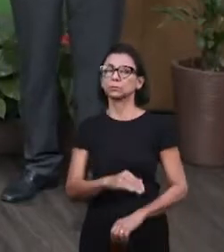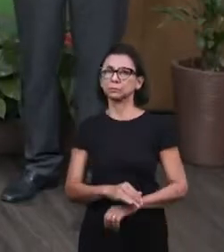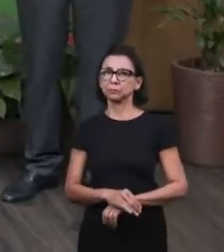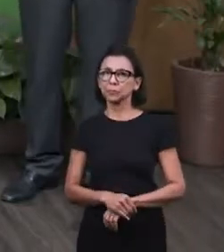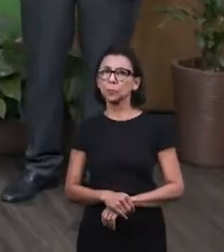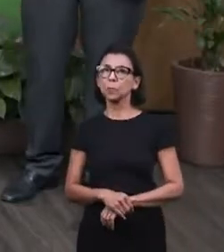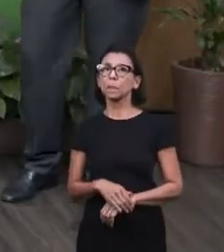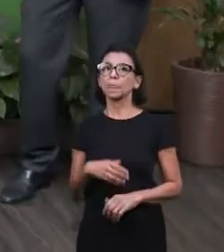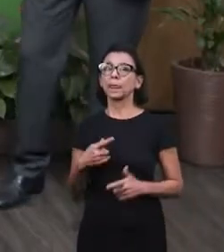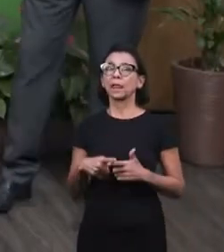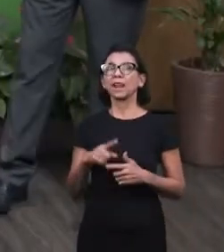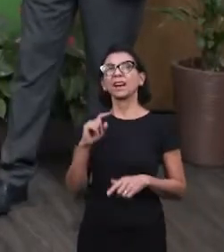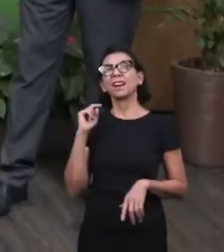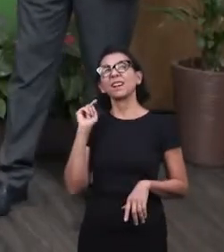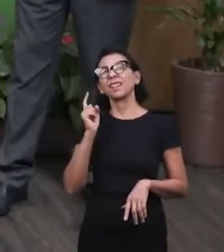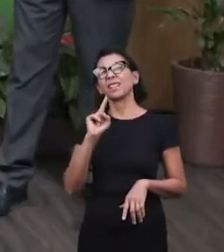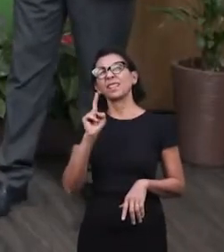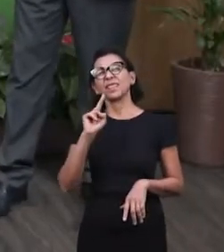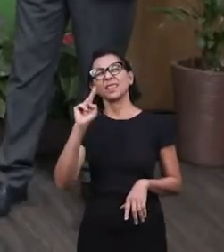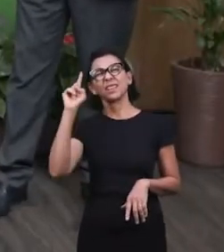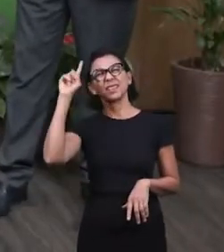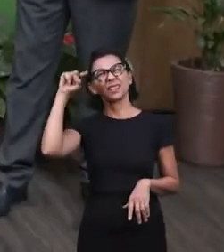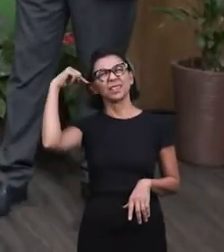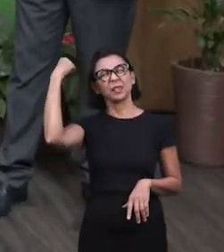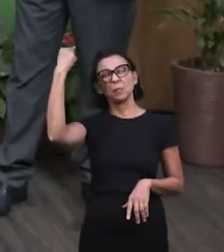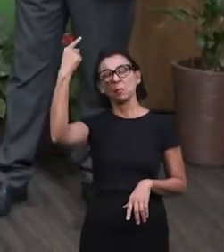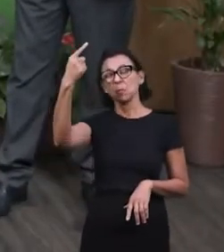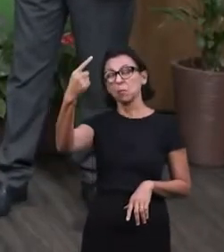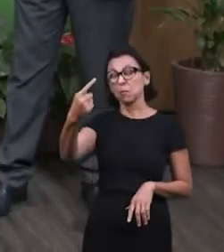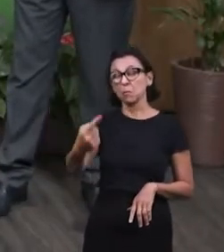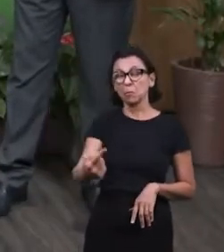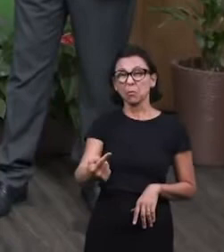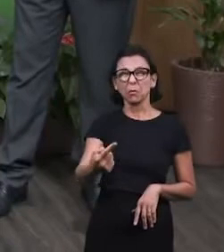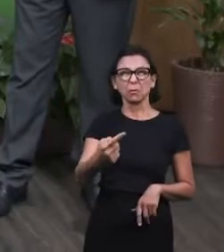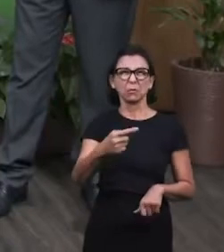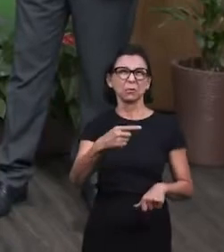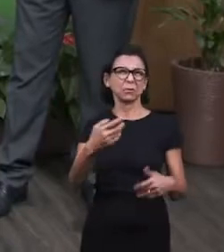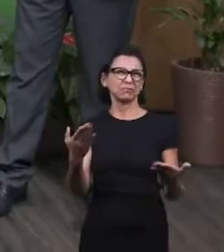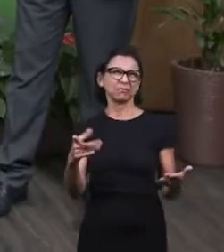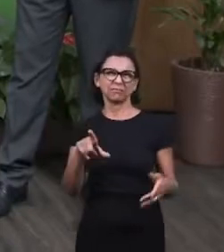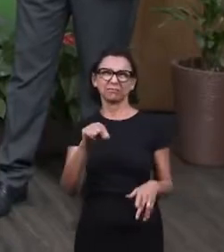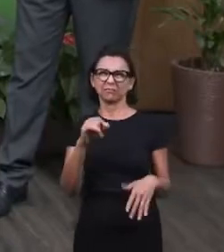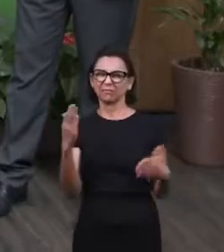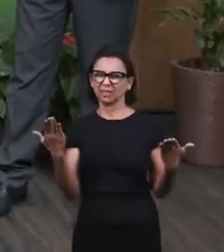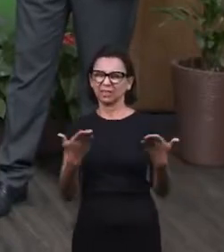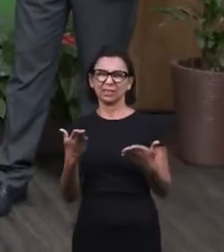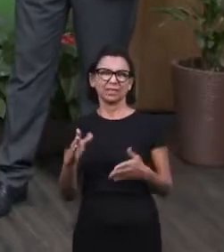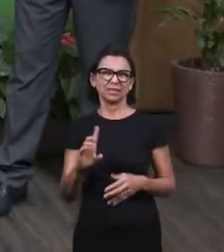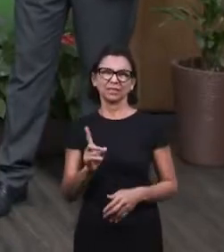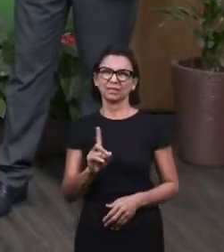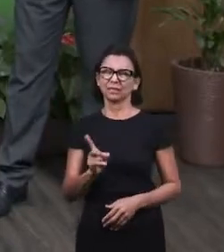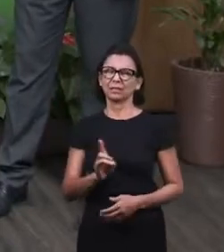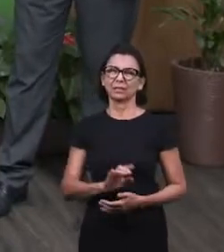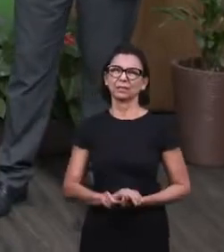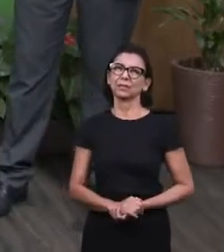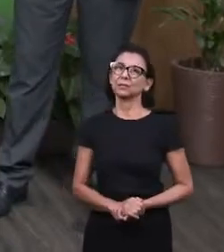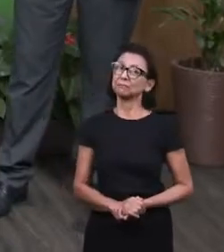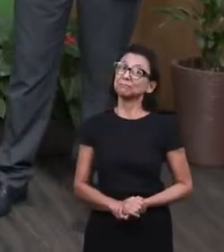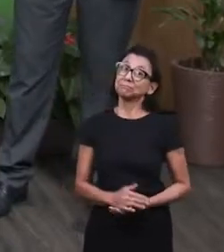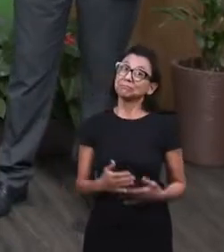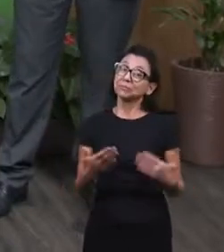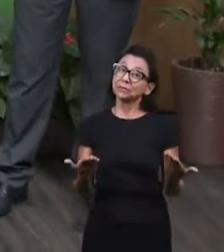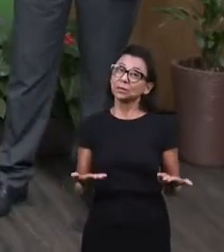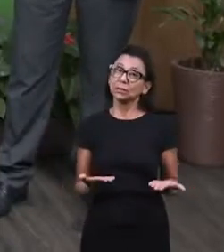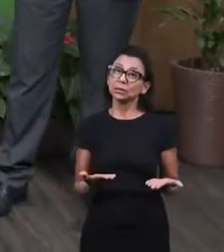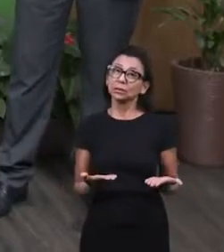Because when man delays, when man leaves it for another moment, he at that moment is